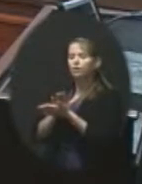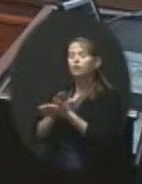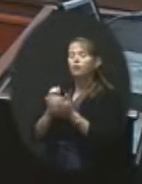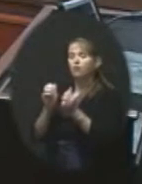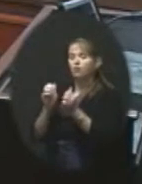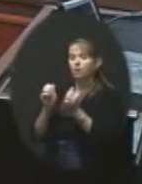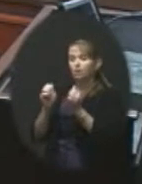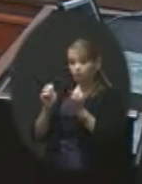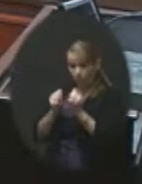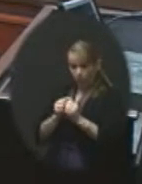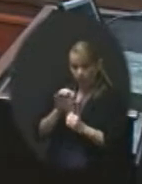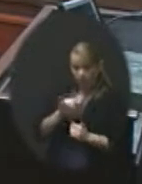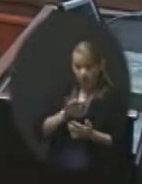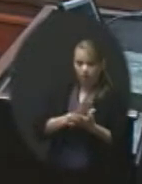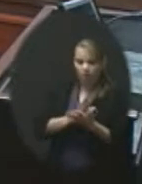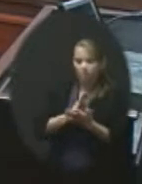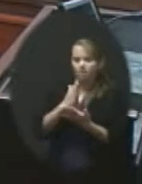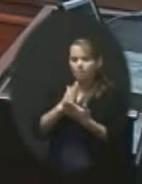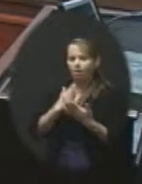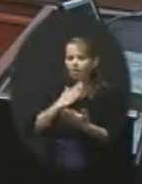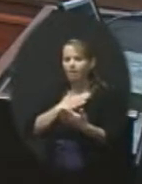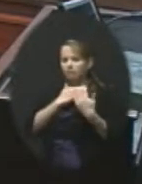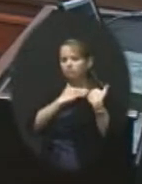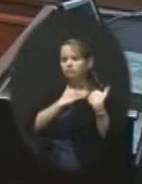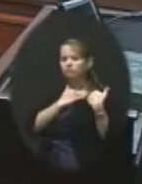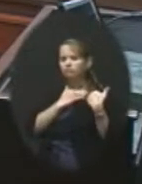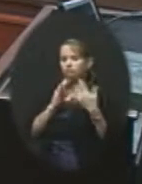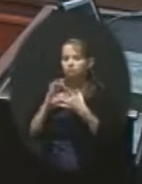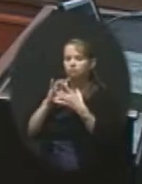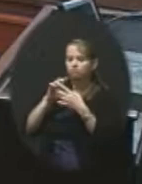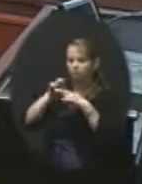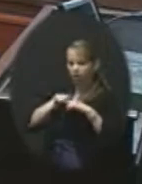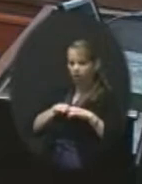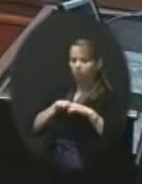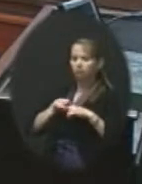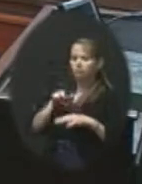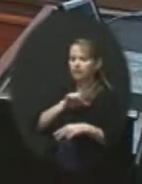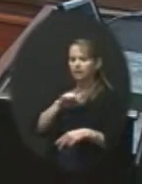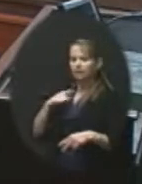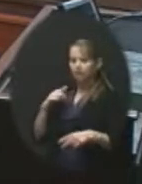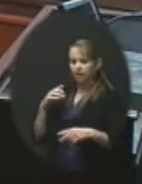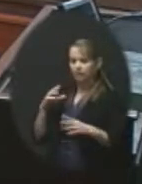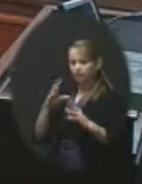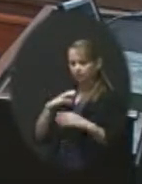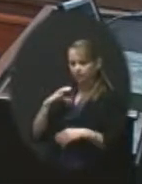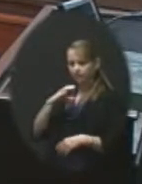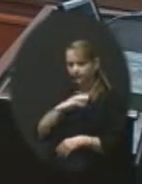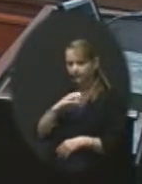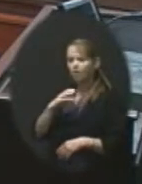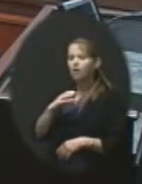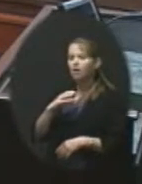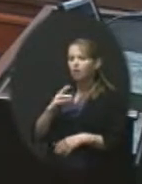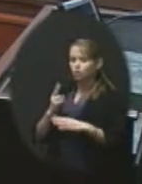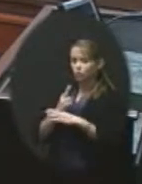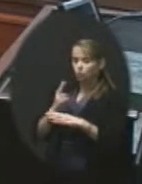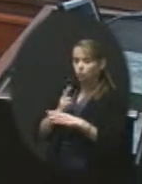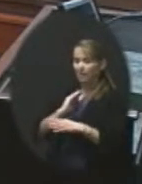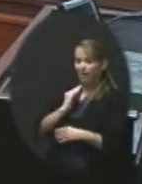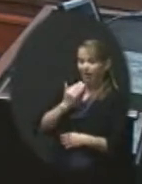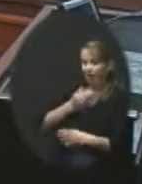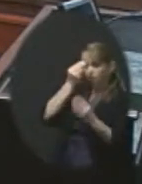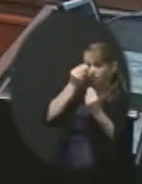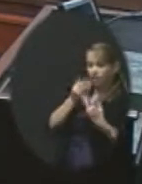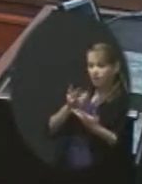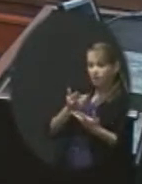though, part of my responsibility of being on the legislative committee was to take the information that we look at and